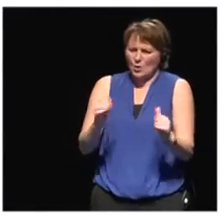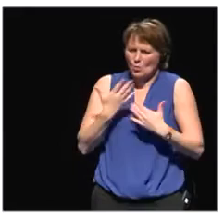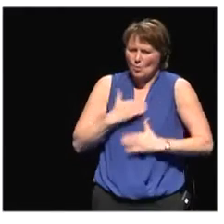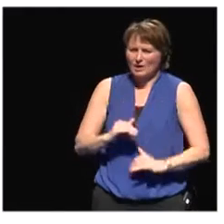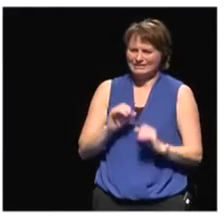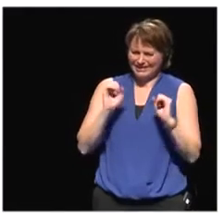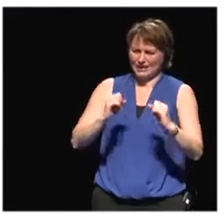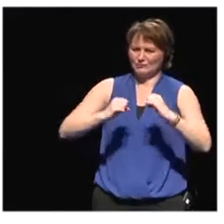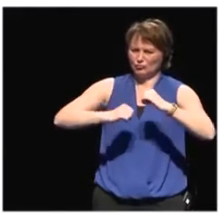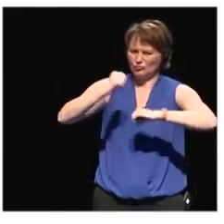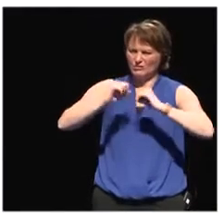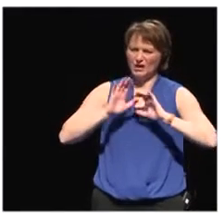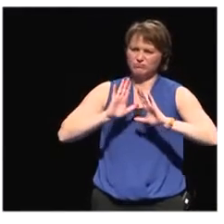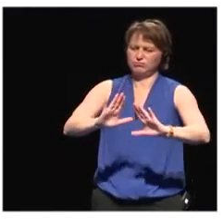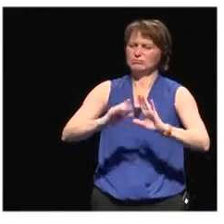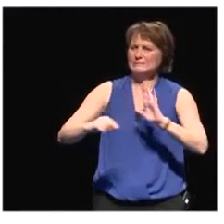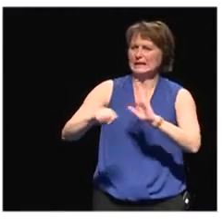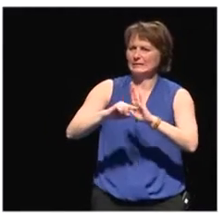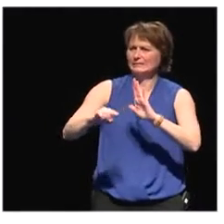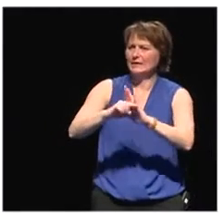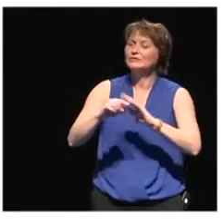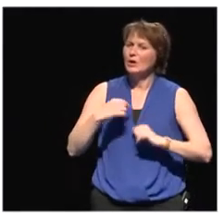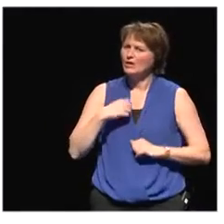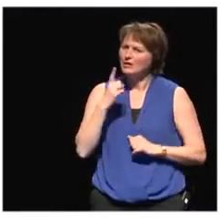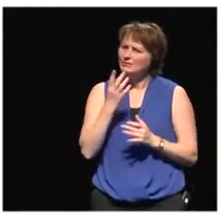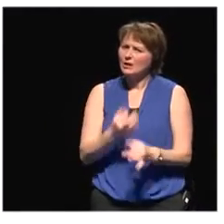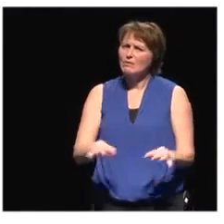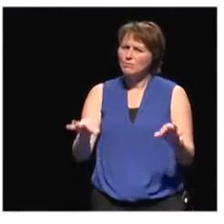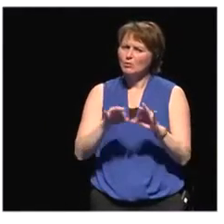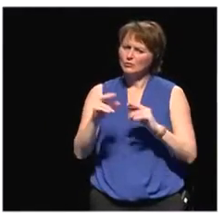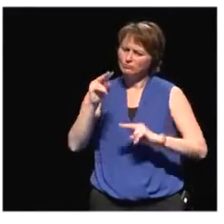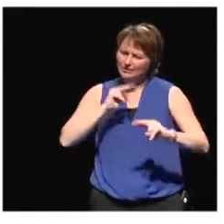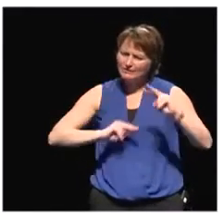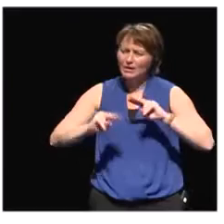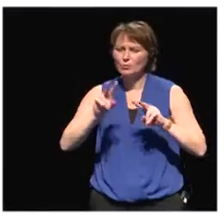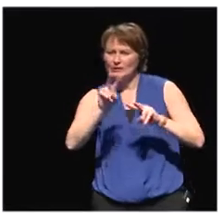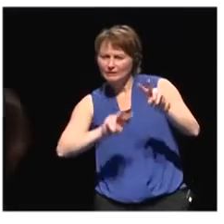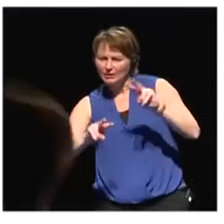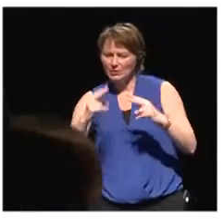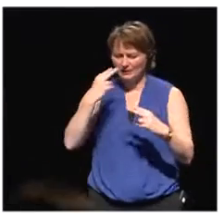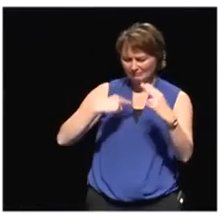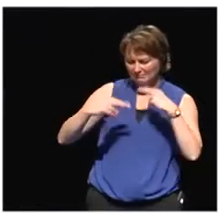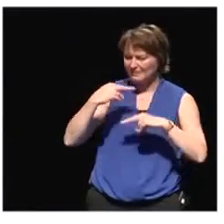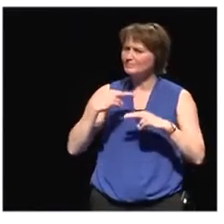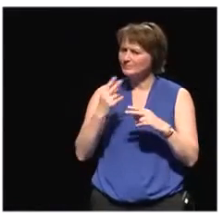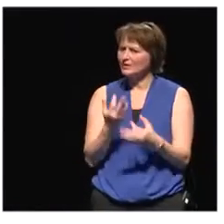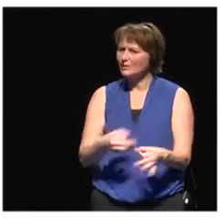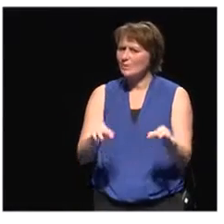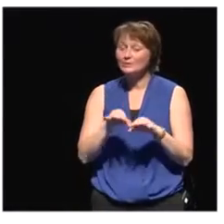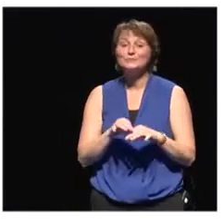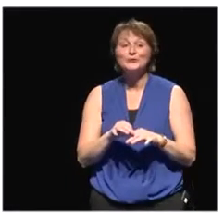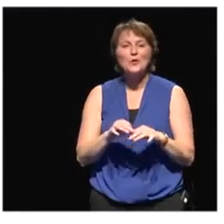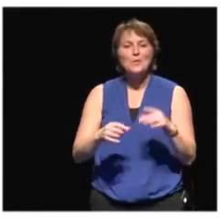I think both of those goes hand in hand. And so, to link back to the definition,